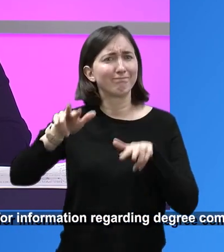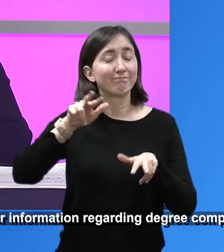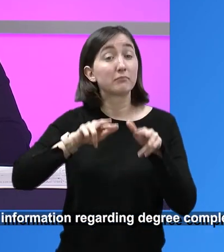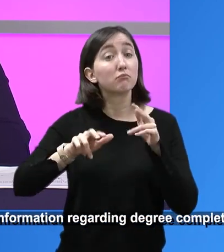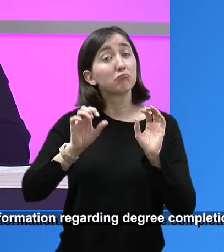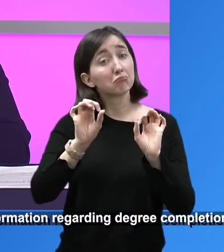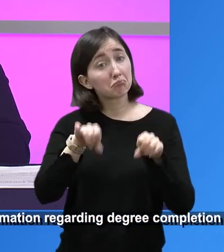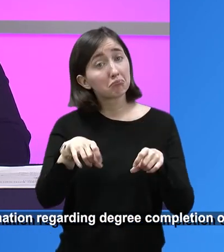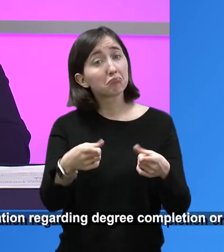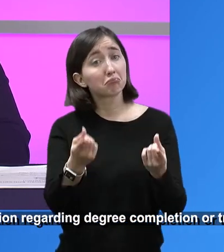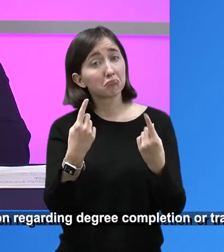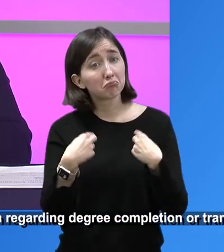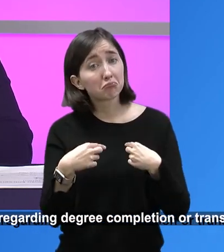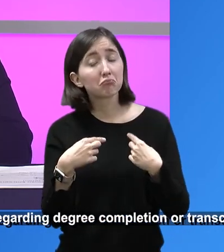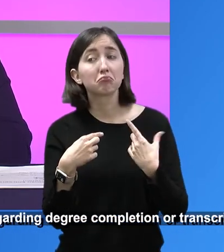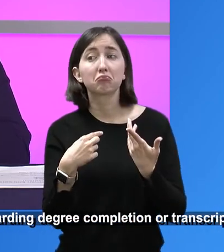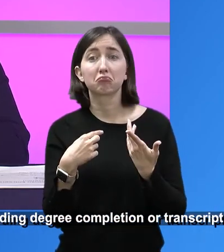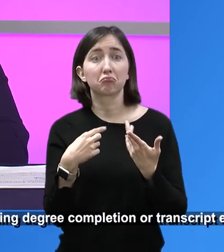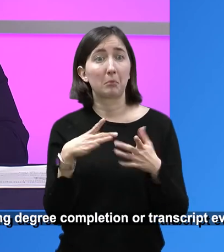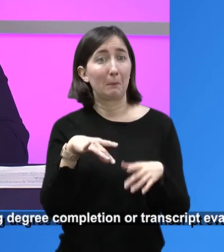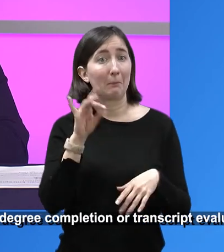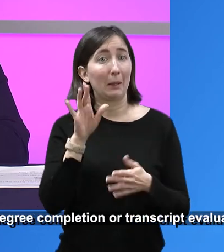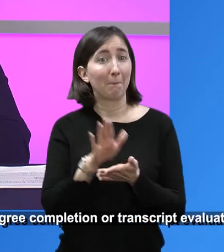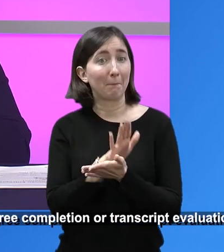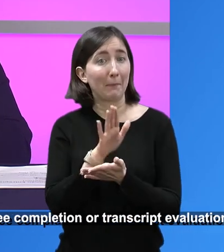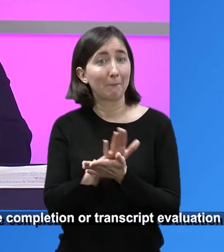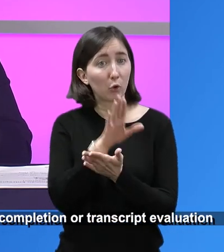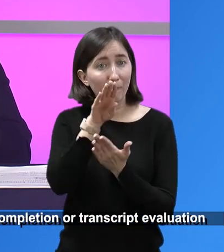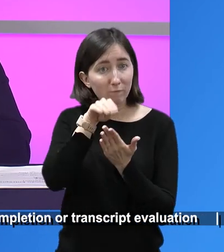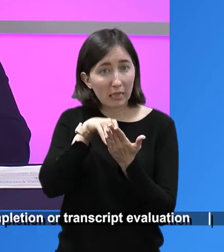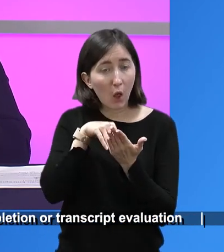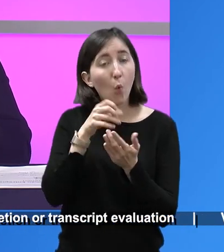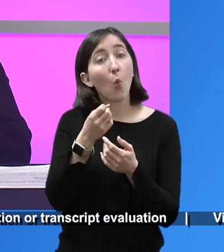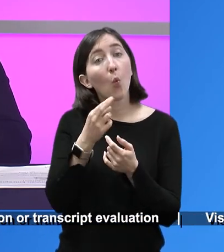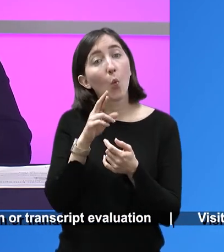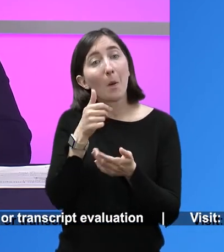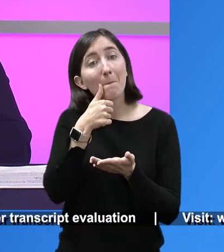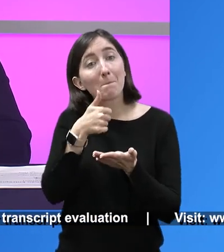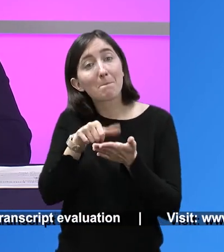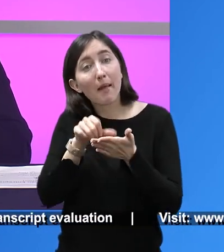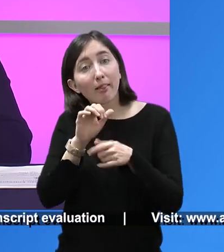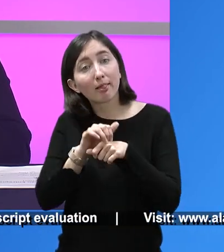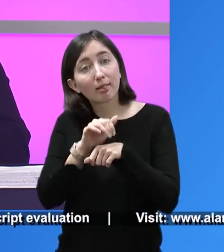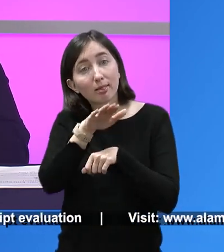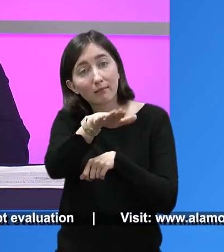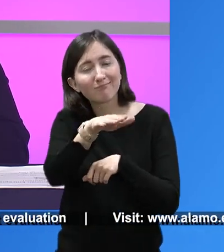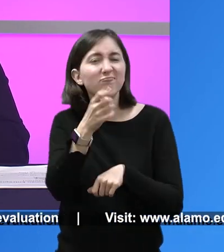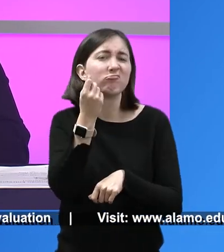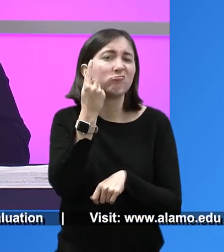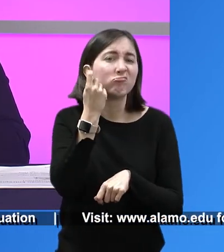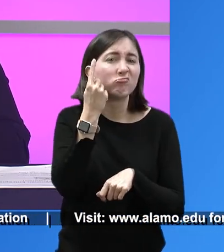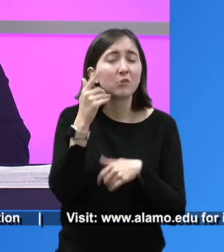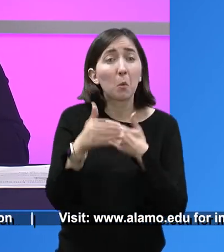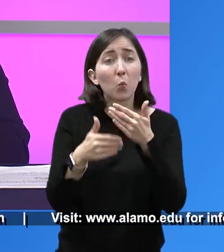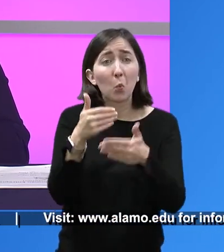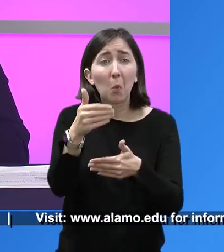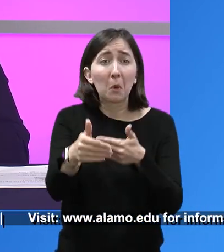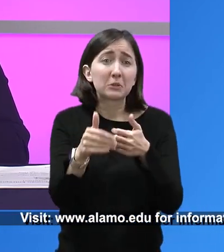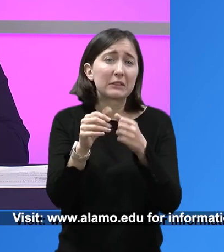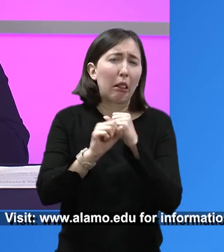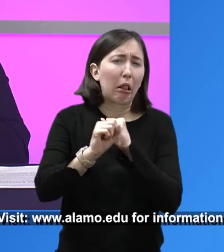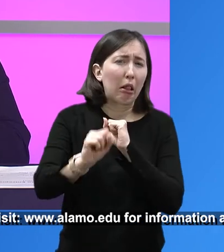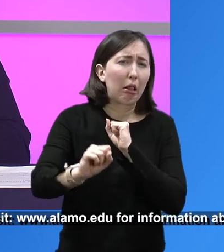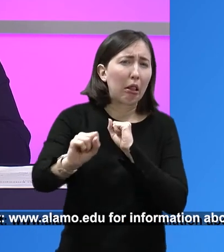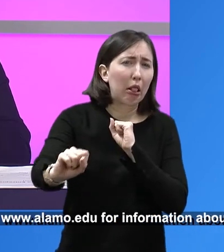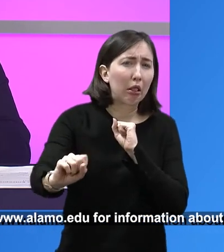we do have a paper application that they can come pick up from our office or we can email or even mail to them and they would fill that out. The process just takes a little bit